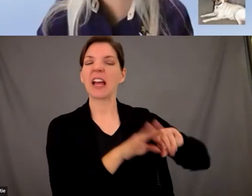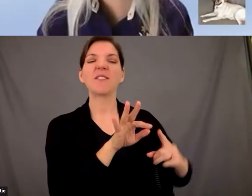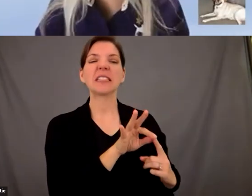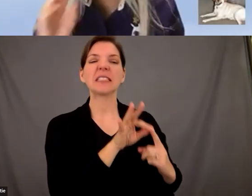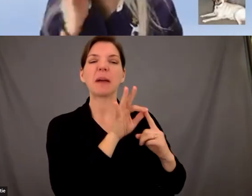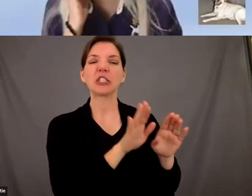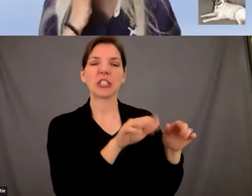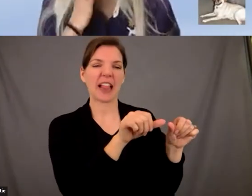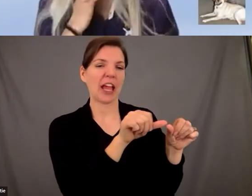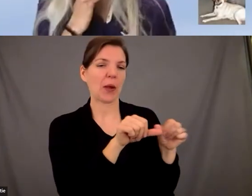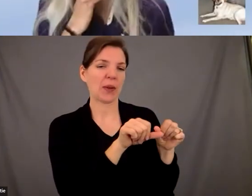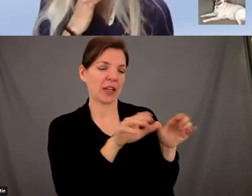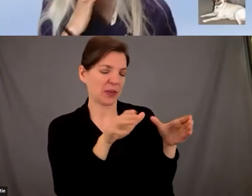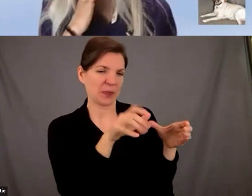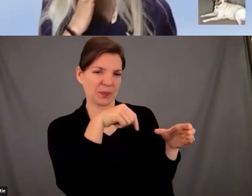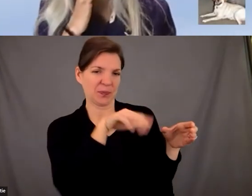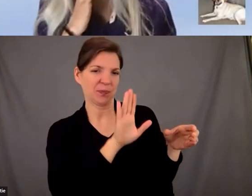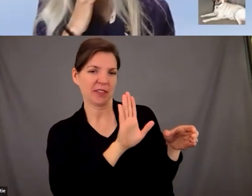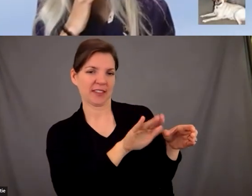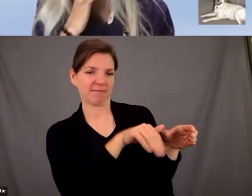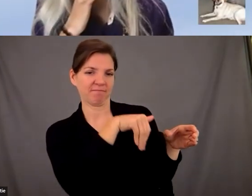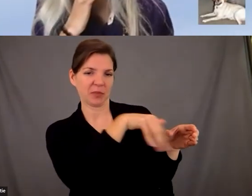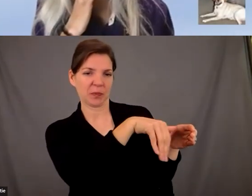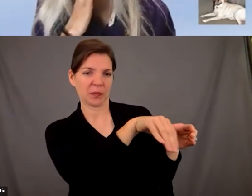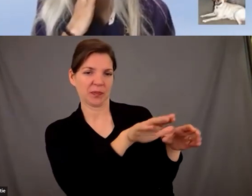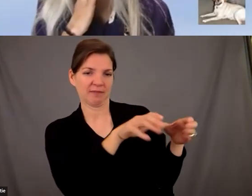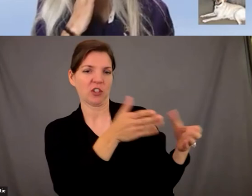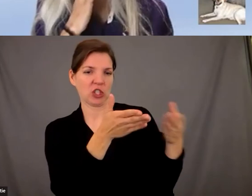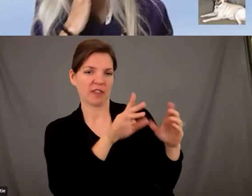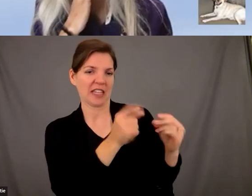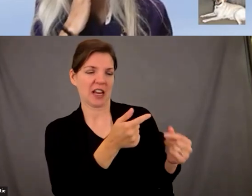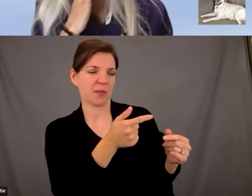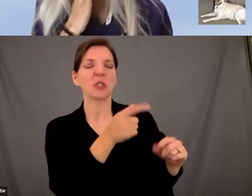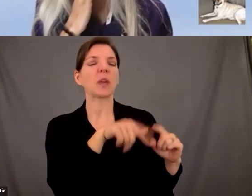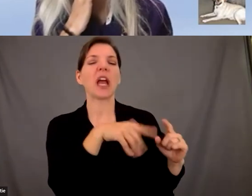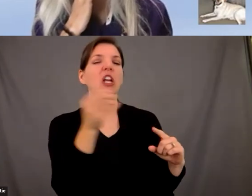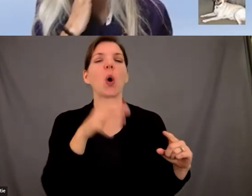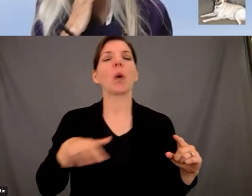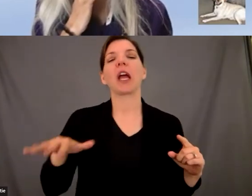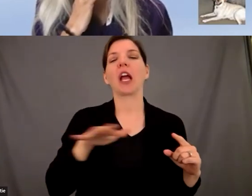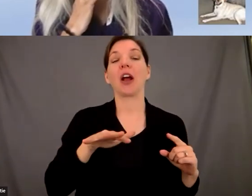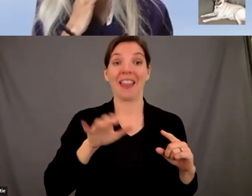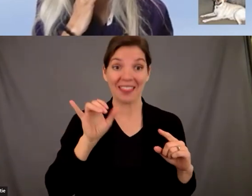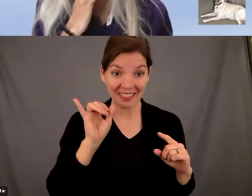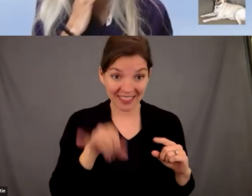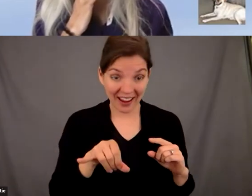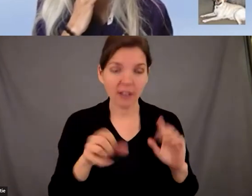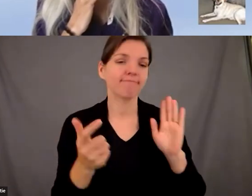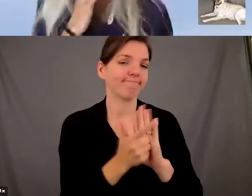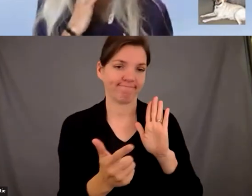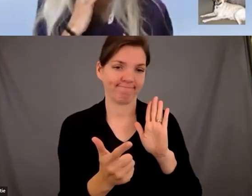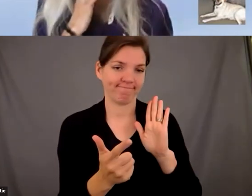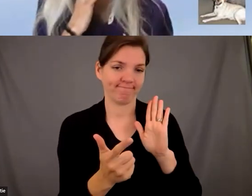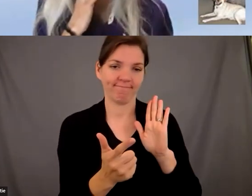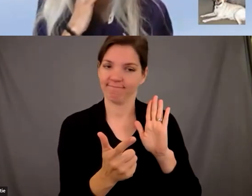here where you know service animals can be um you cannot do that so we've had patrons